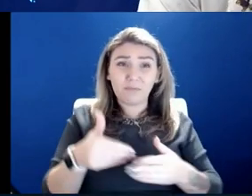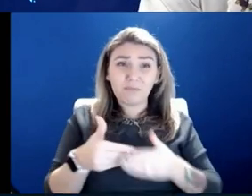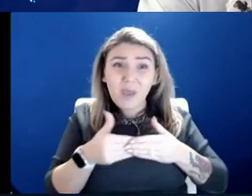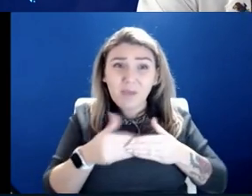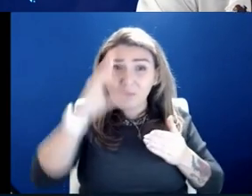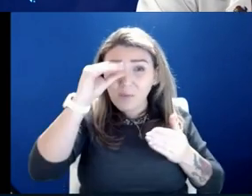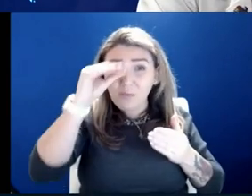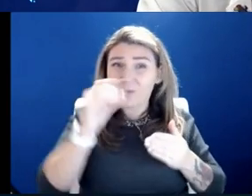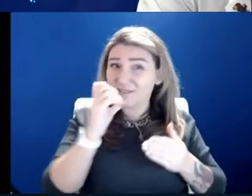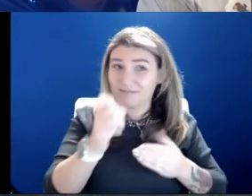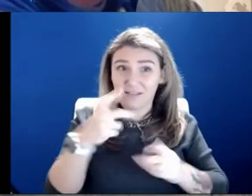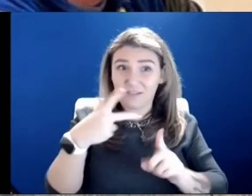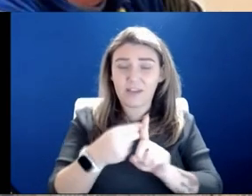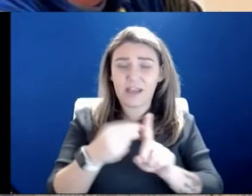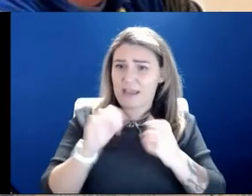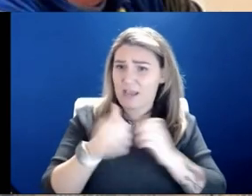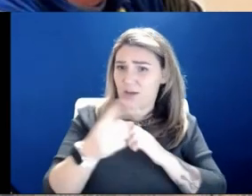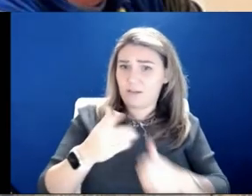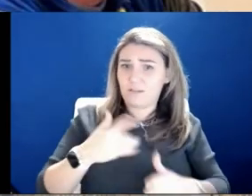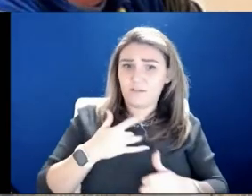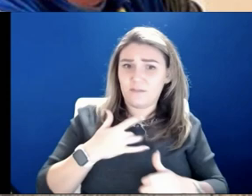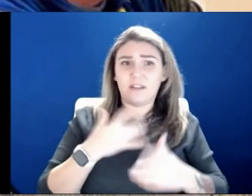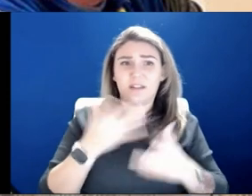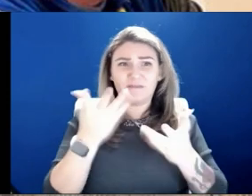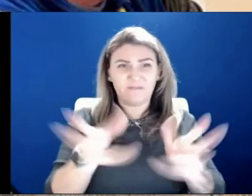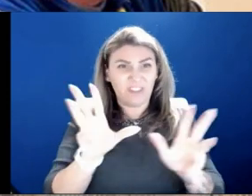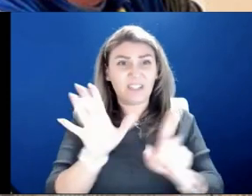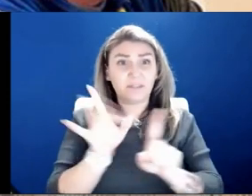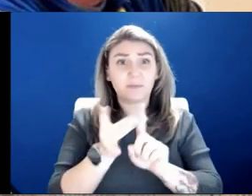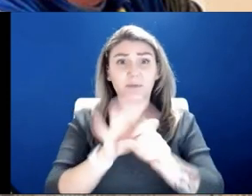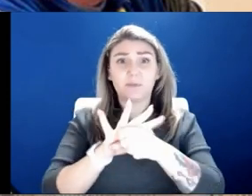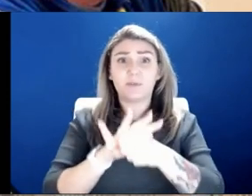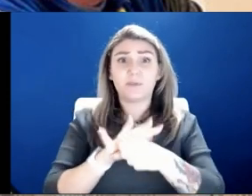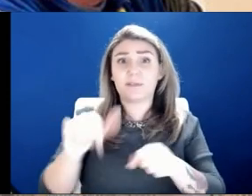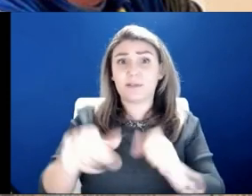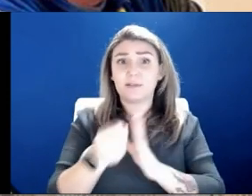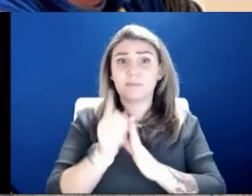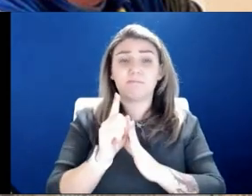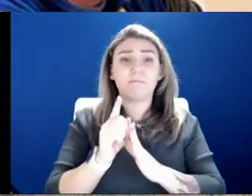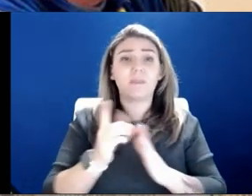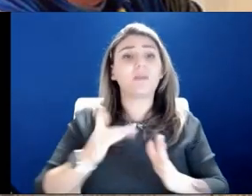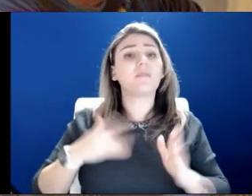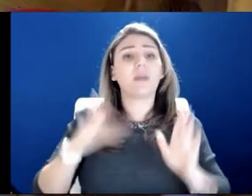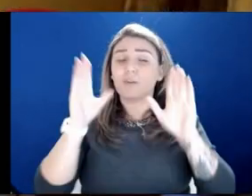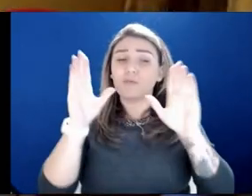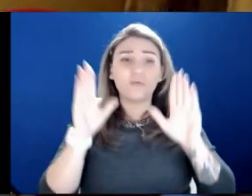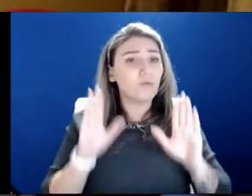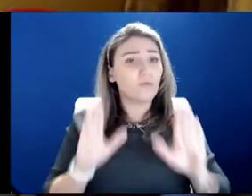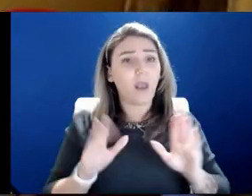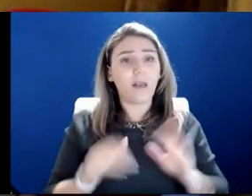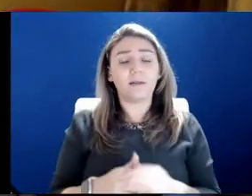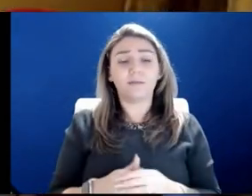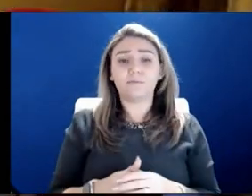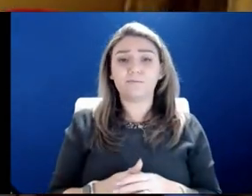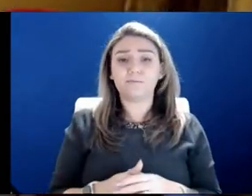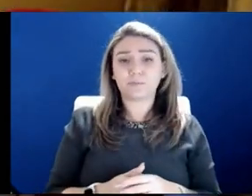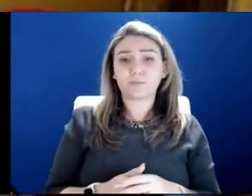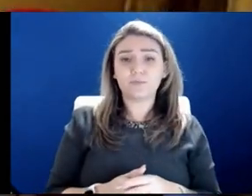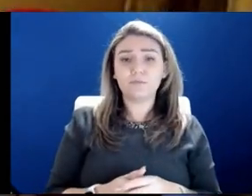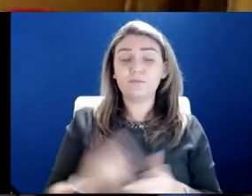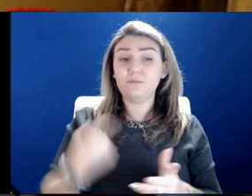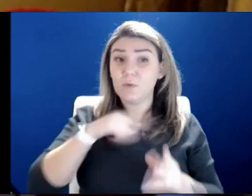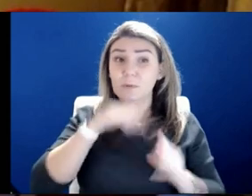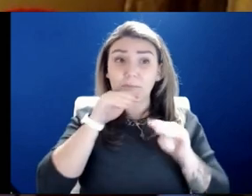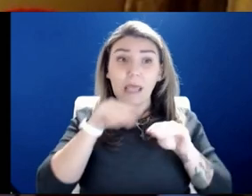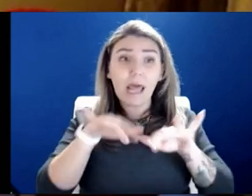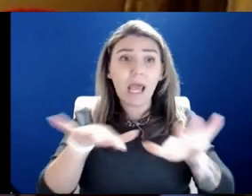your family feeling now after battling COVID? You know, at this point we are feeling great. I mean, we were, we were blessed to